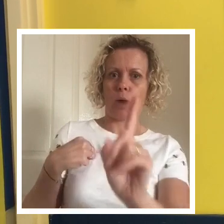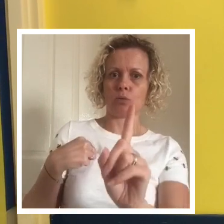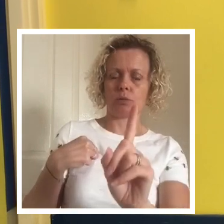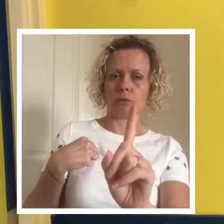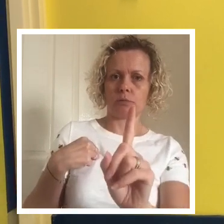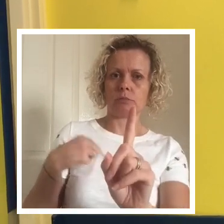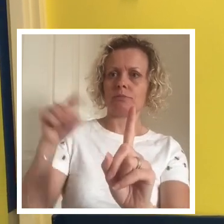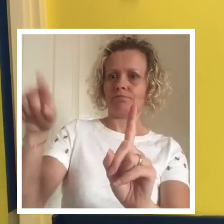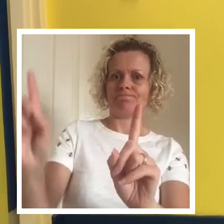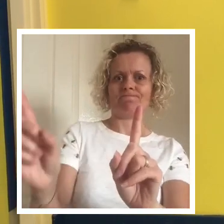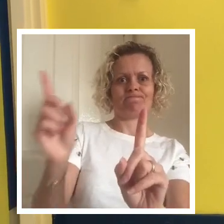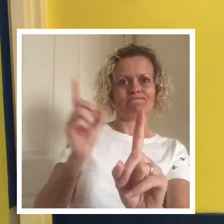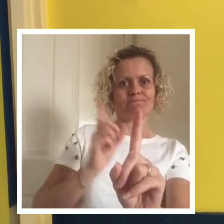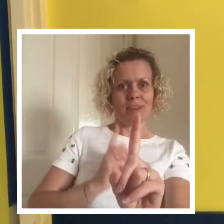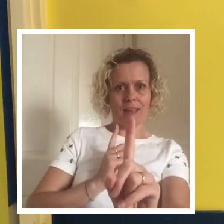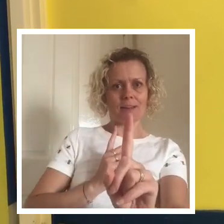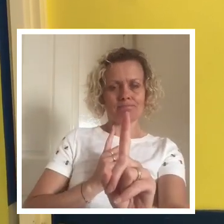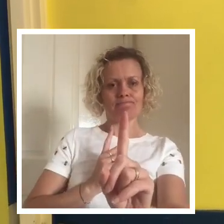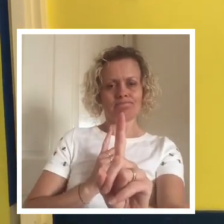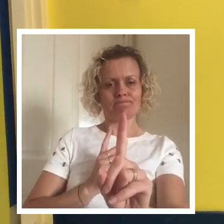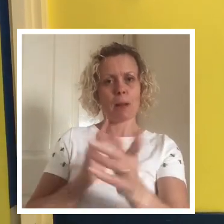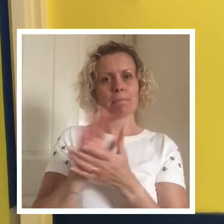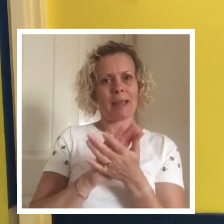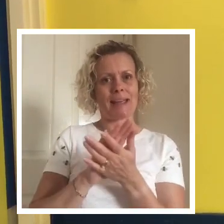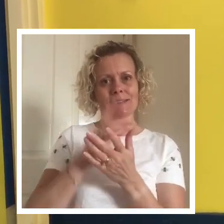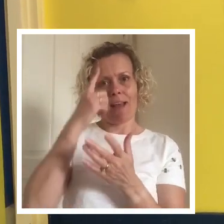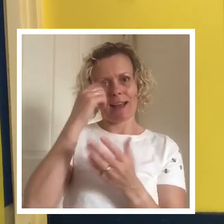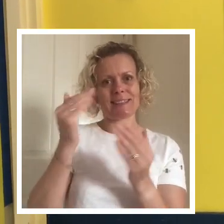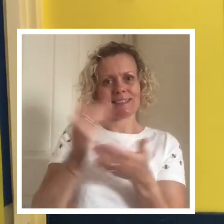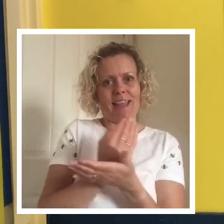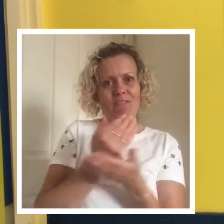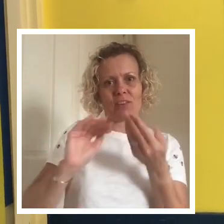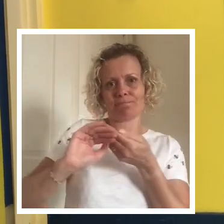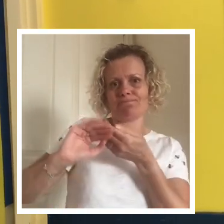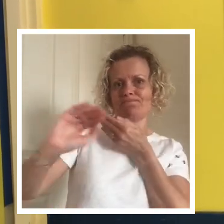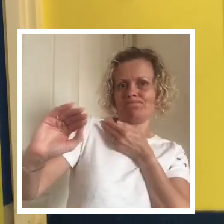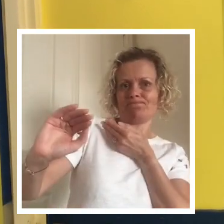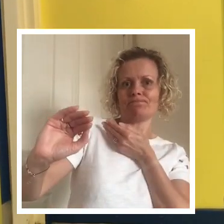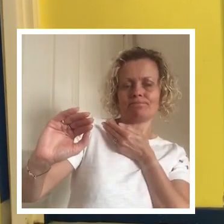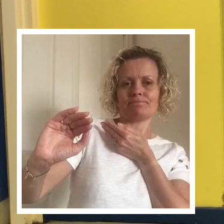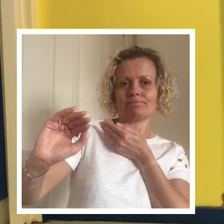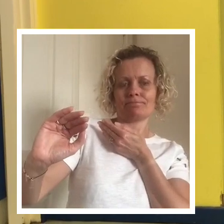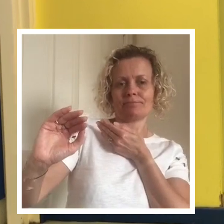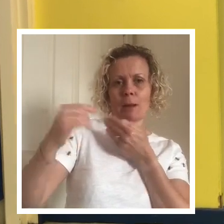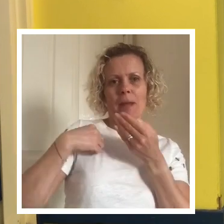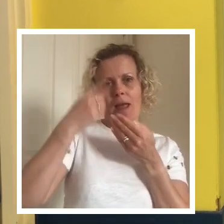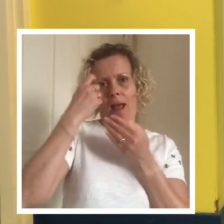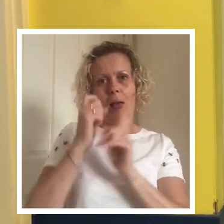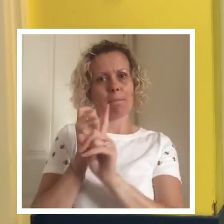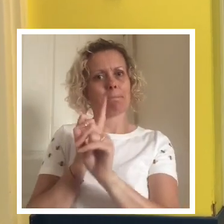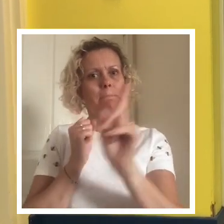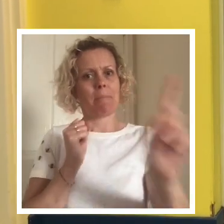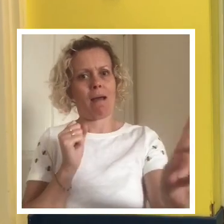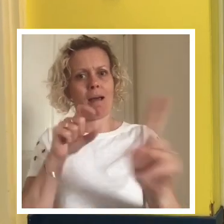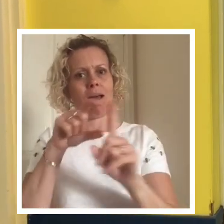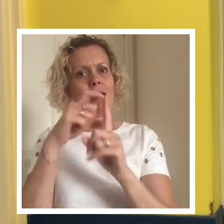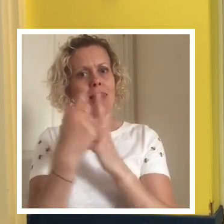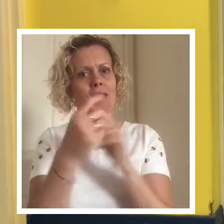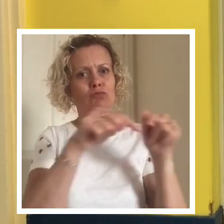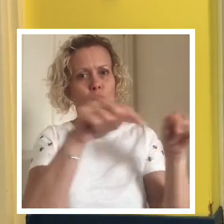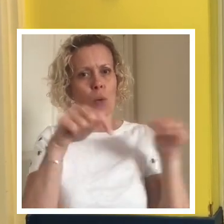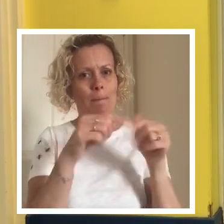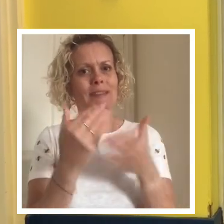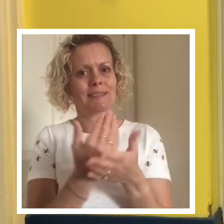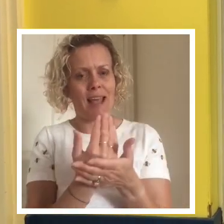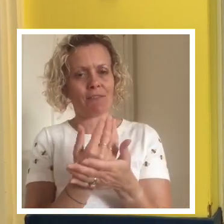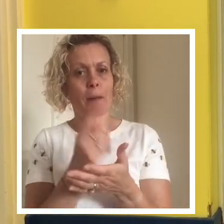when I've finished. This means I can leave without being in close proximity to him and I can re-enter the classroom without being in close